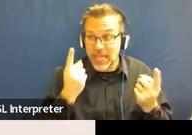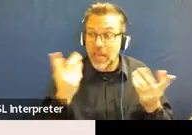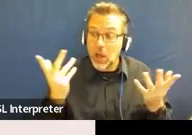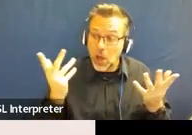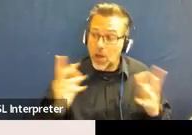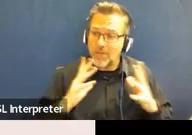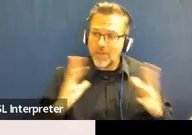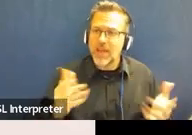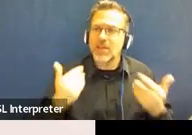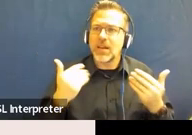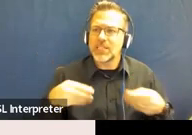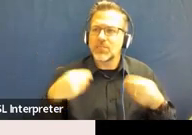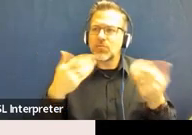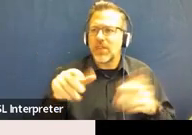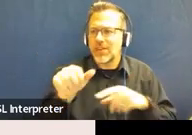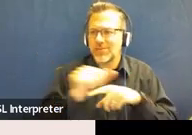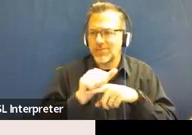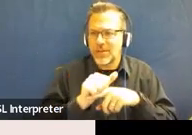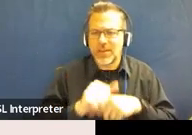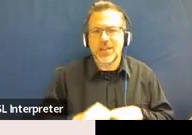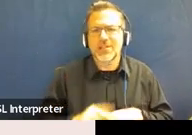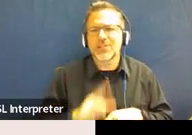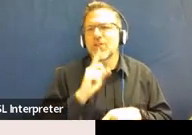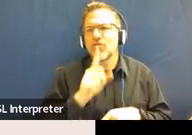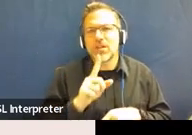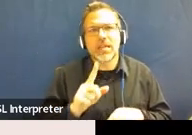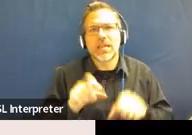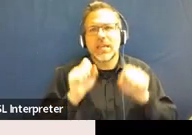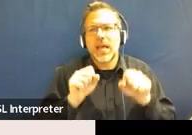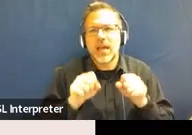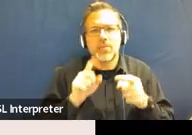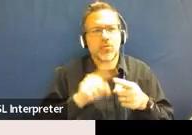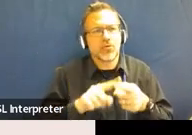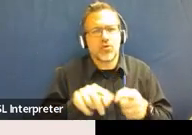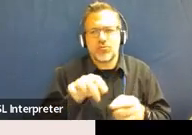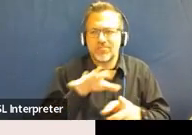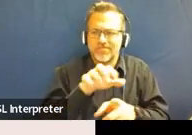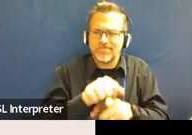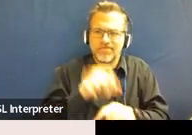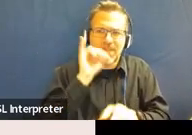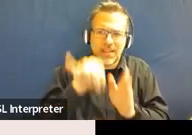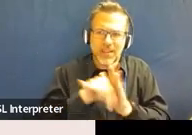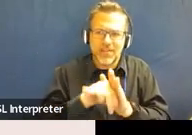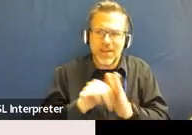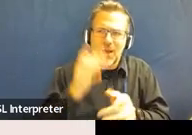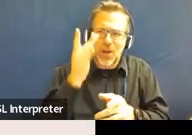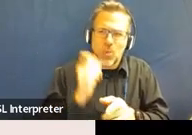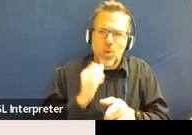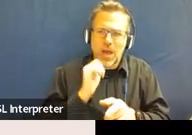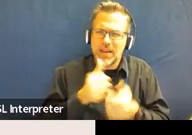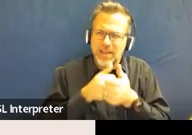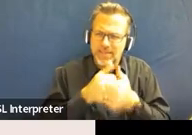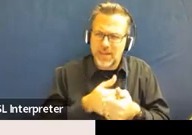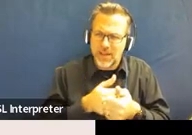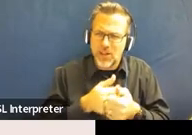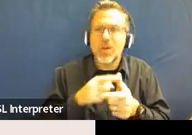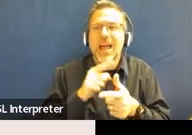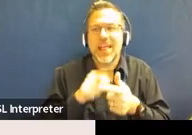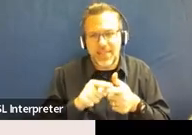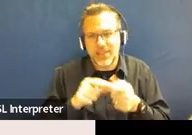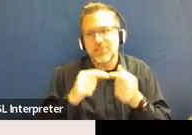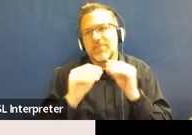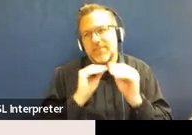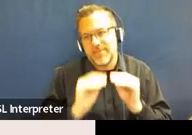training around it. So really being able to identify why the IEP isn't being followed and then work to correct